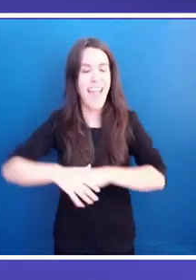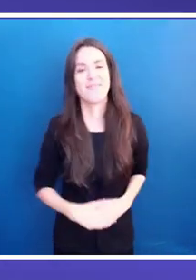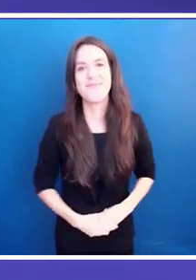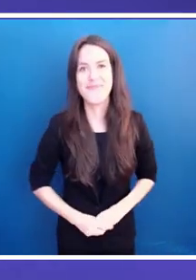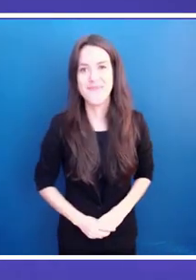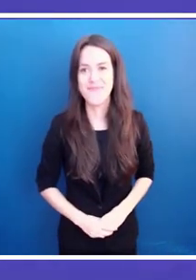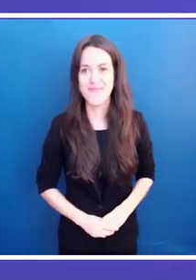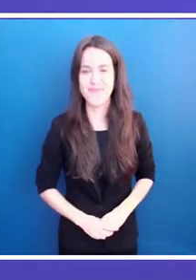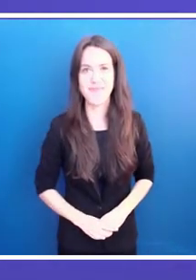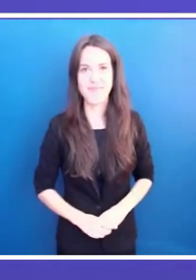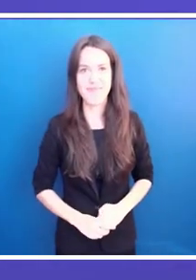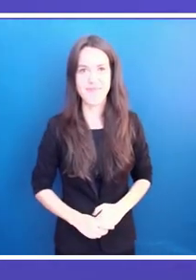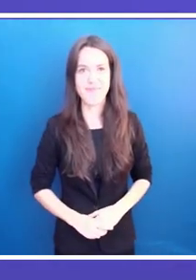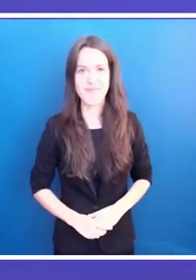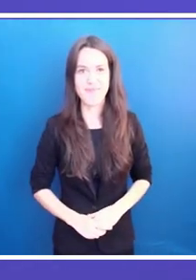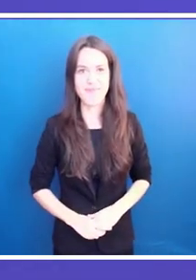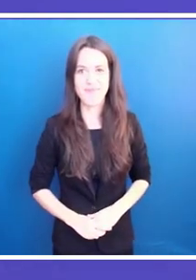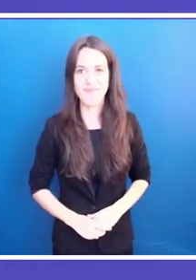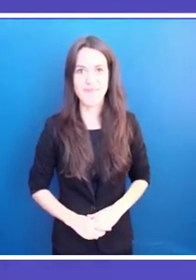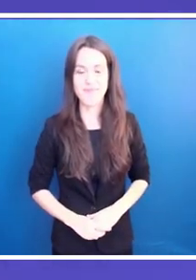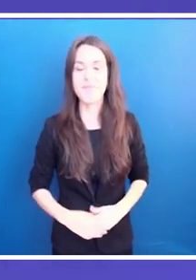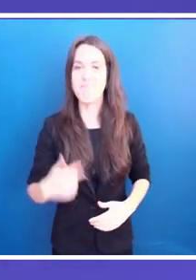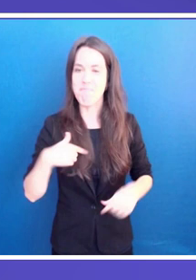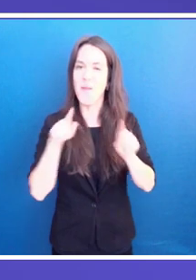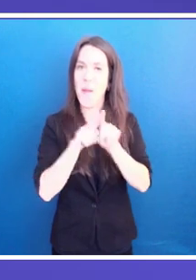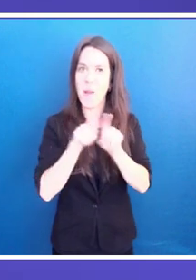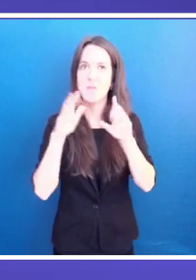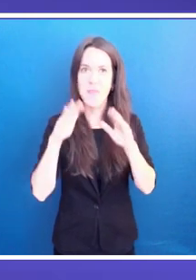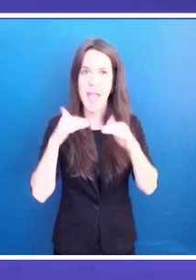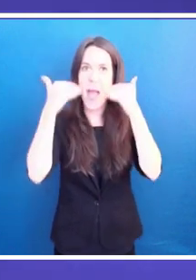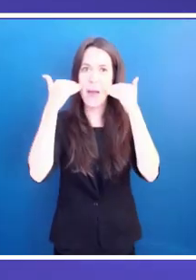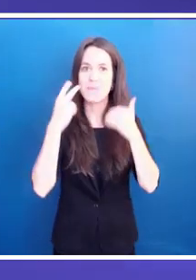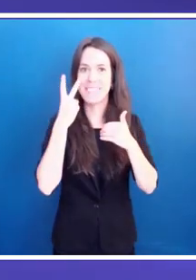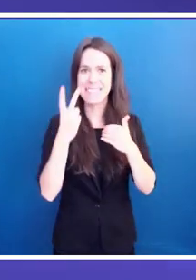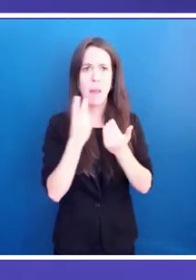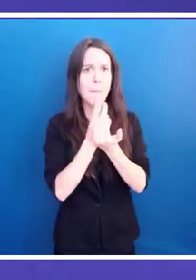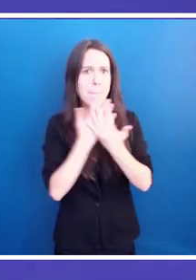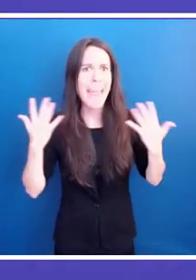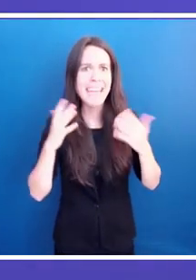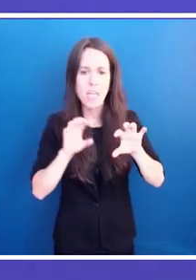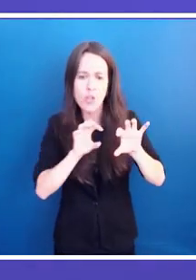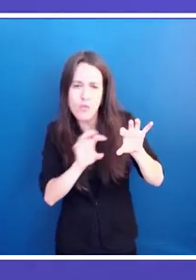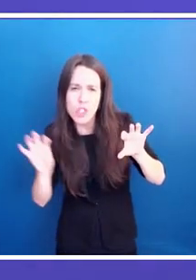I am also happy to be present with many regional and national representatives.